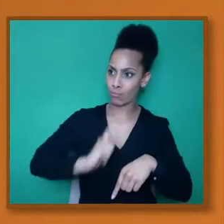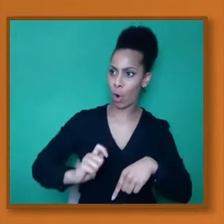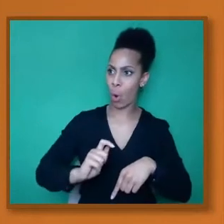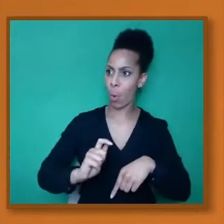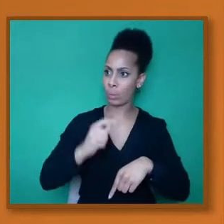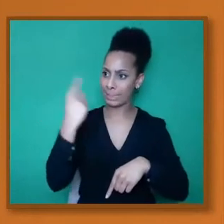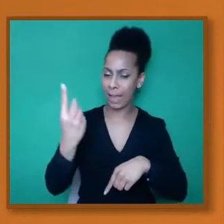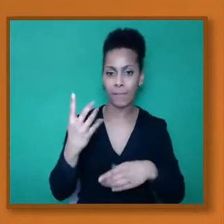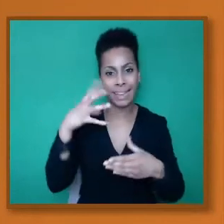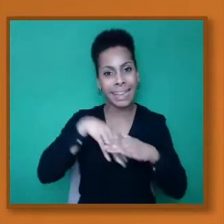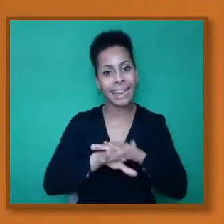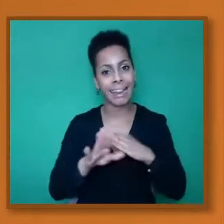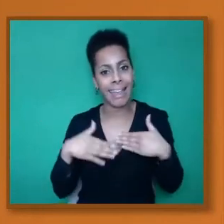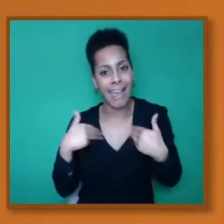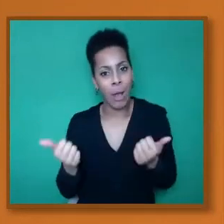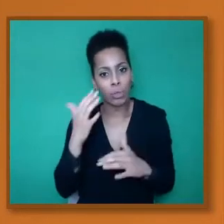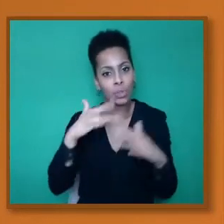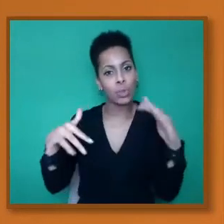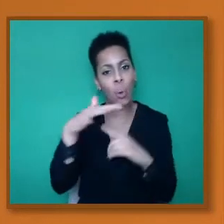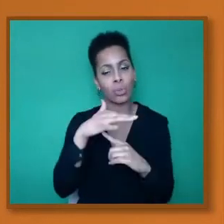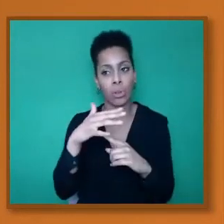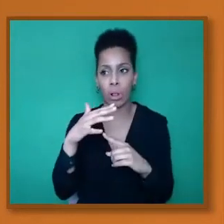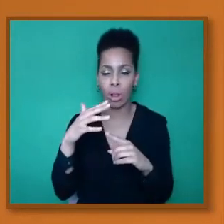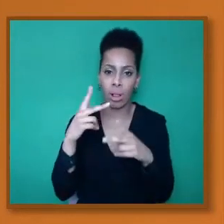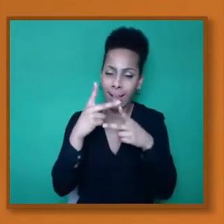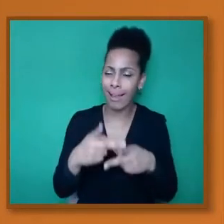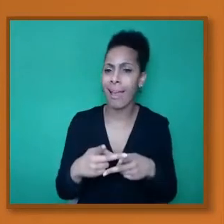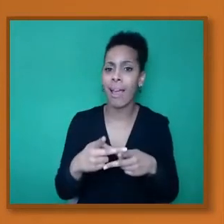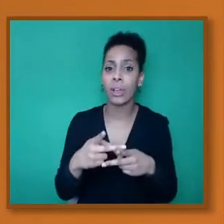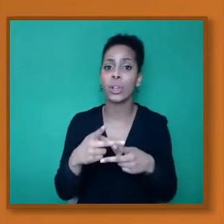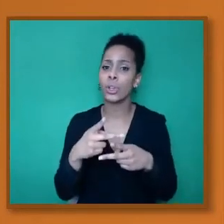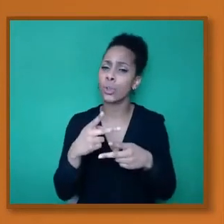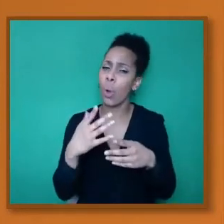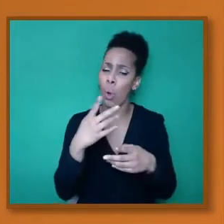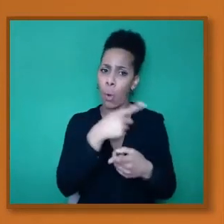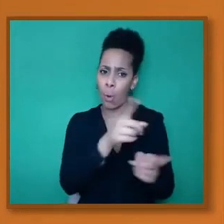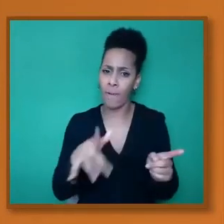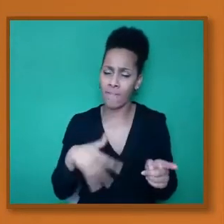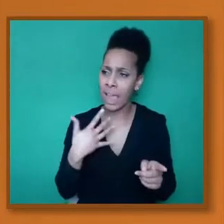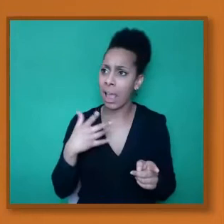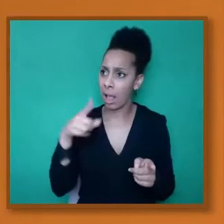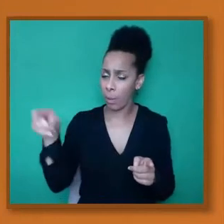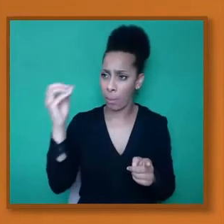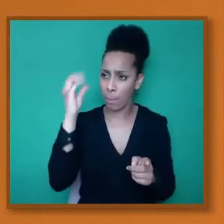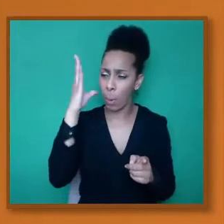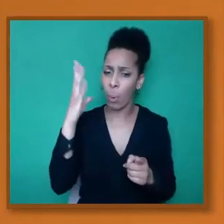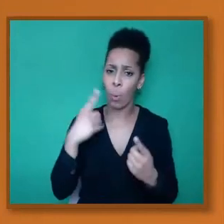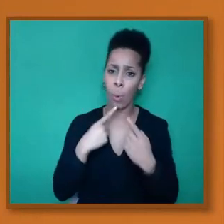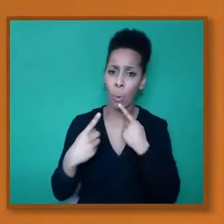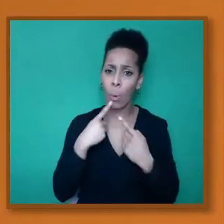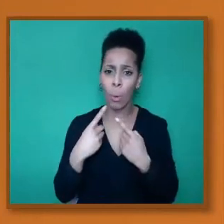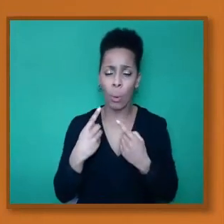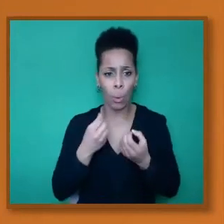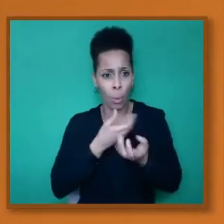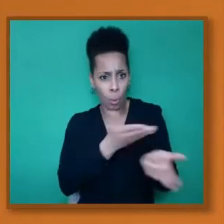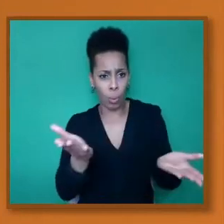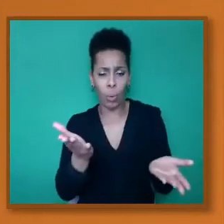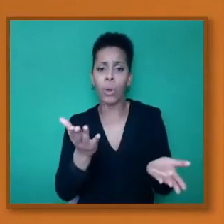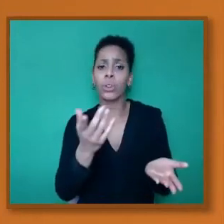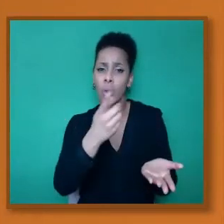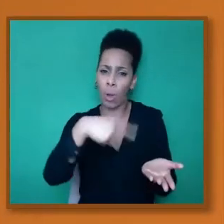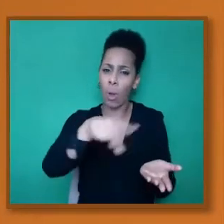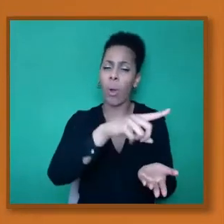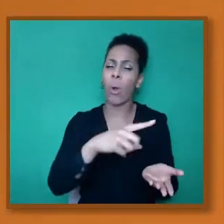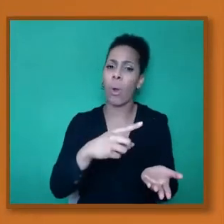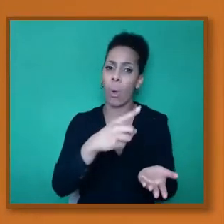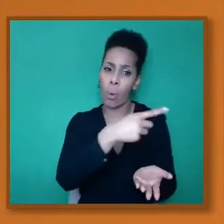and social care and elsewhere and so they're very informed on things and you know they said to me to give you a pass on